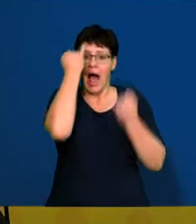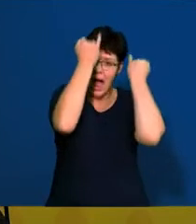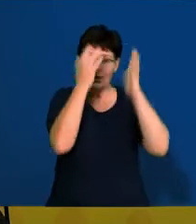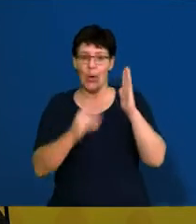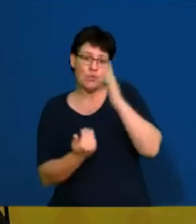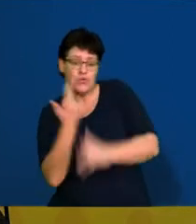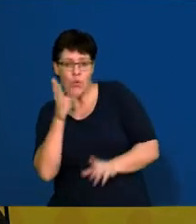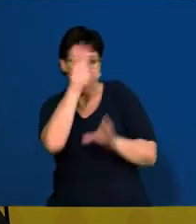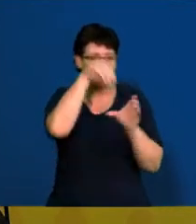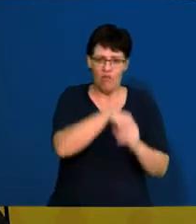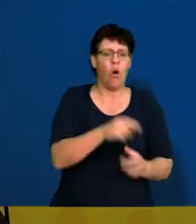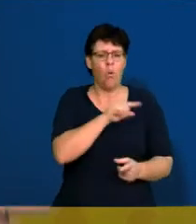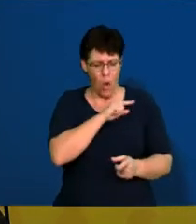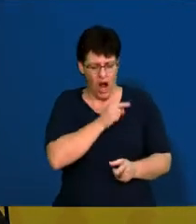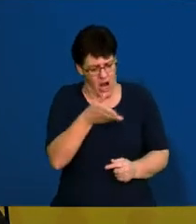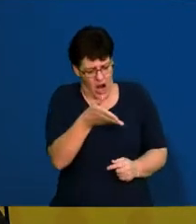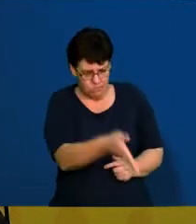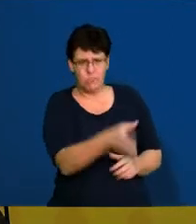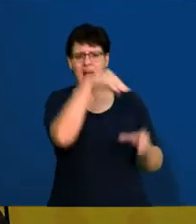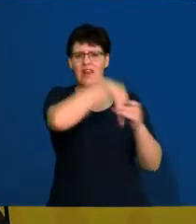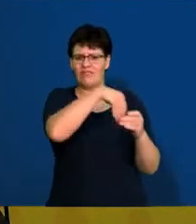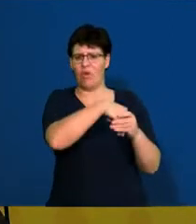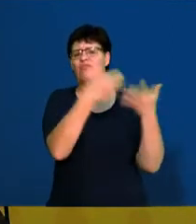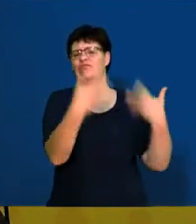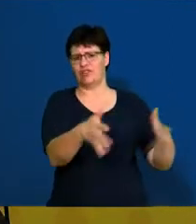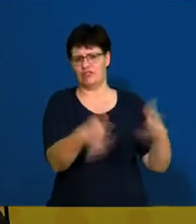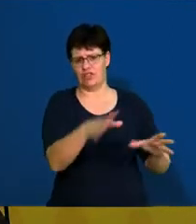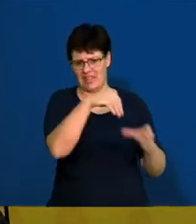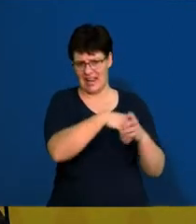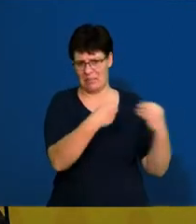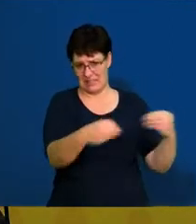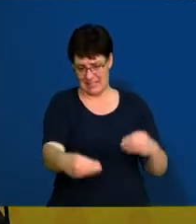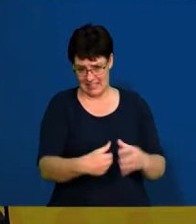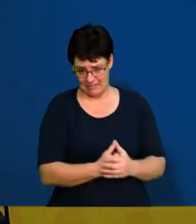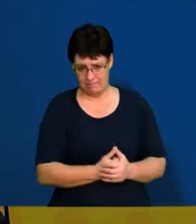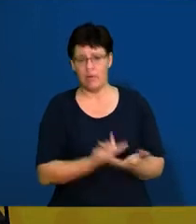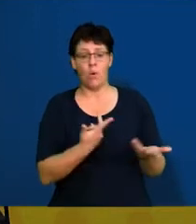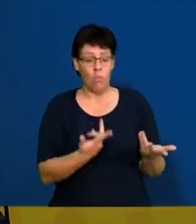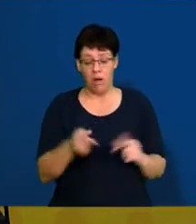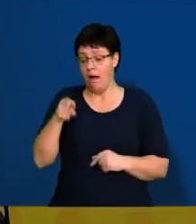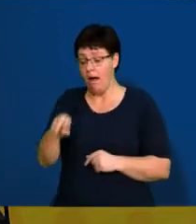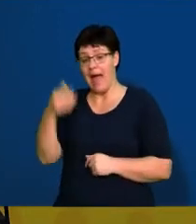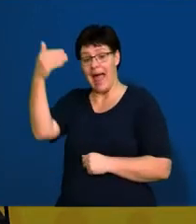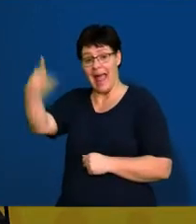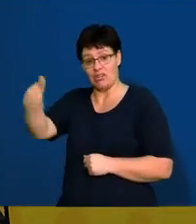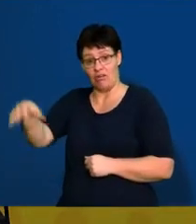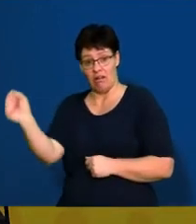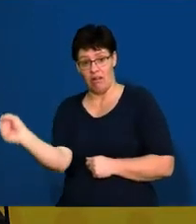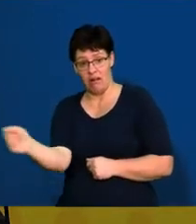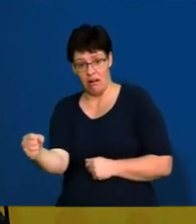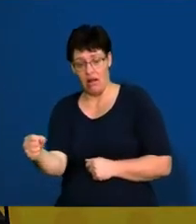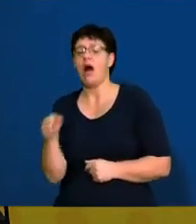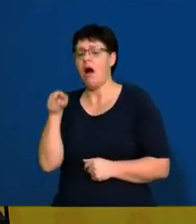ideas coming into the business because it's already from the inside of the business. External recruitment